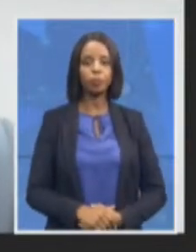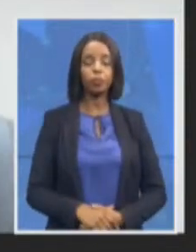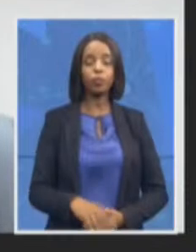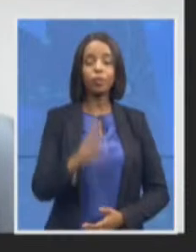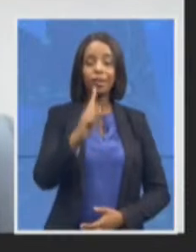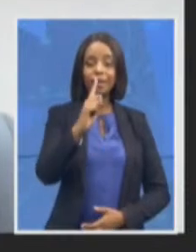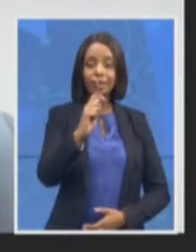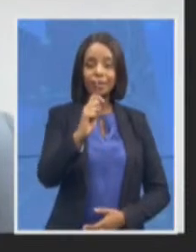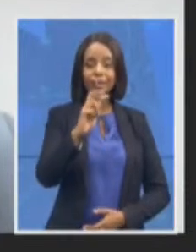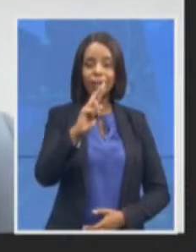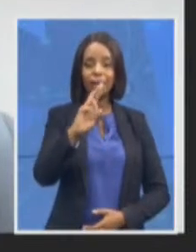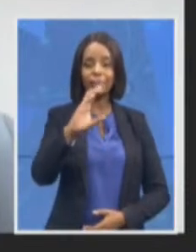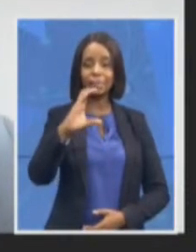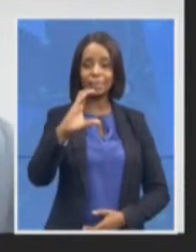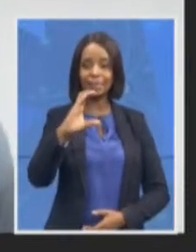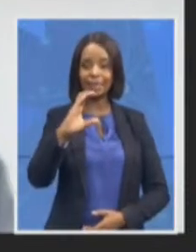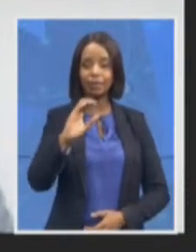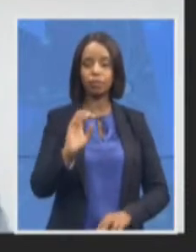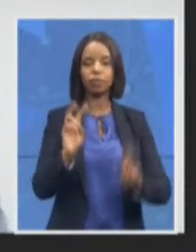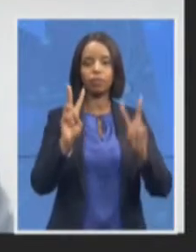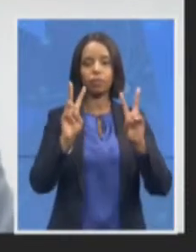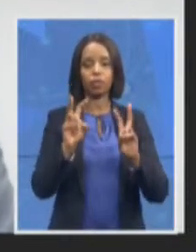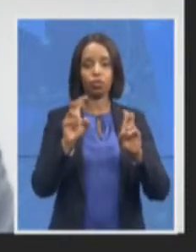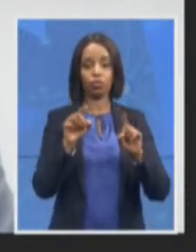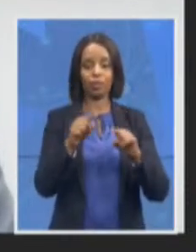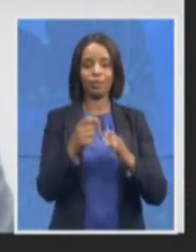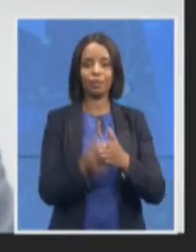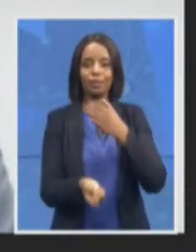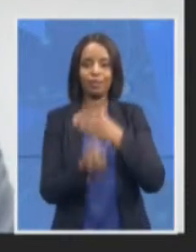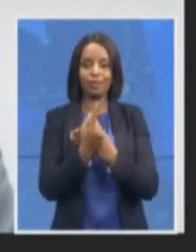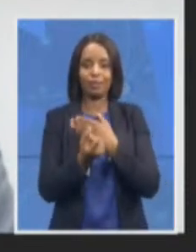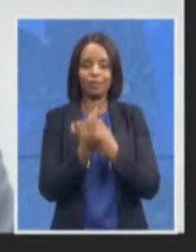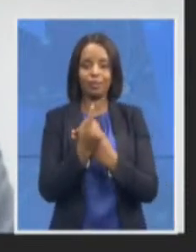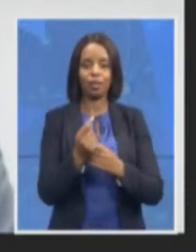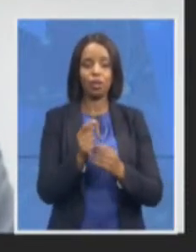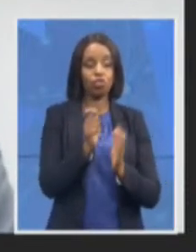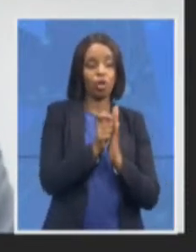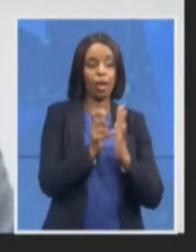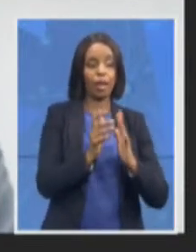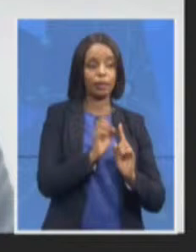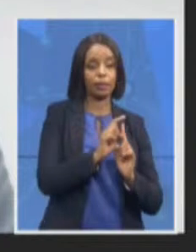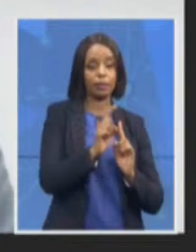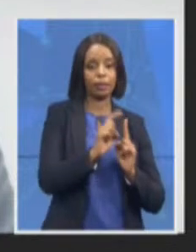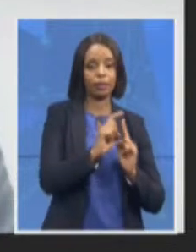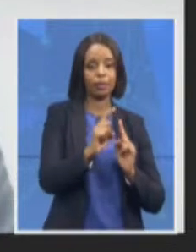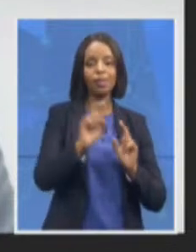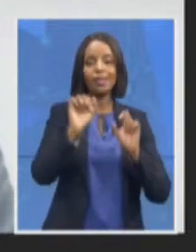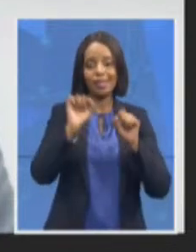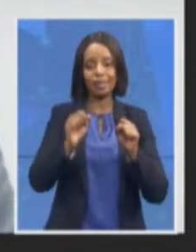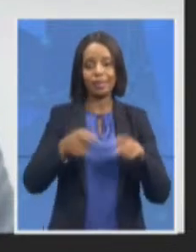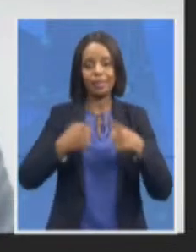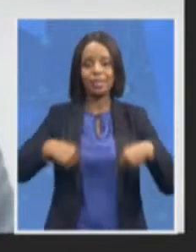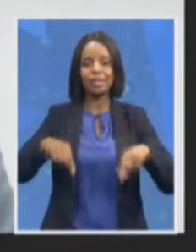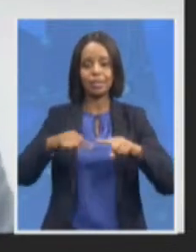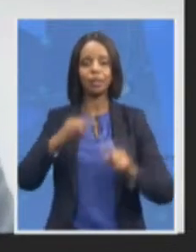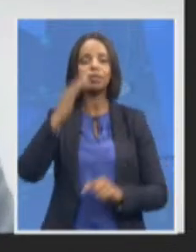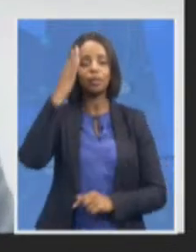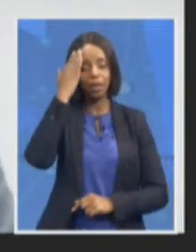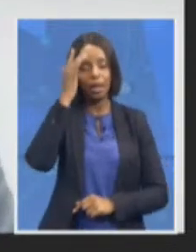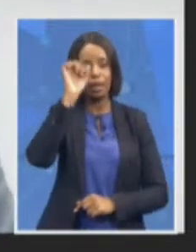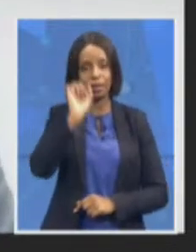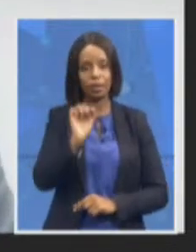raised by the journalists yes we are aware of that but the investigations of course is paramount to ensure that